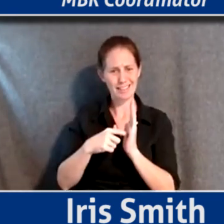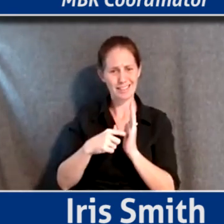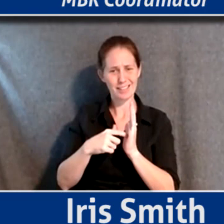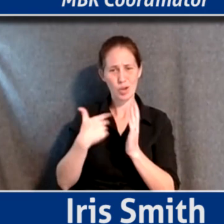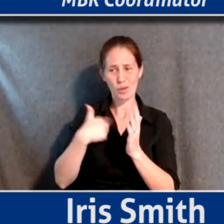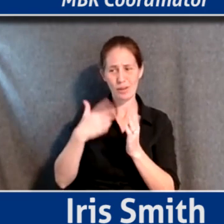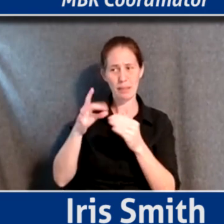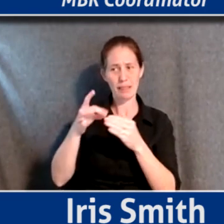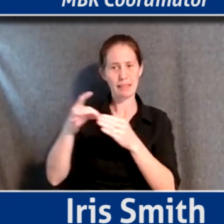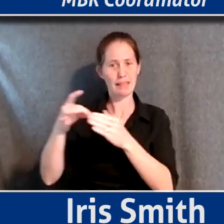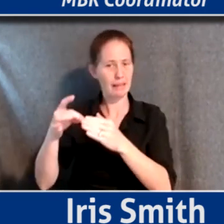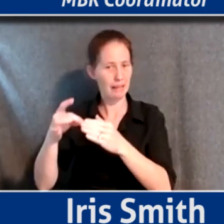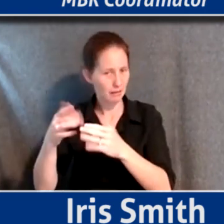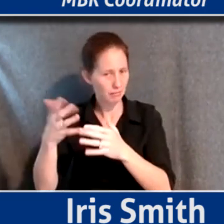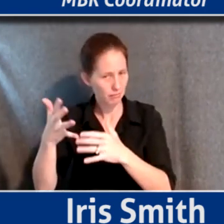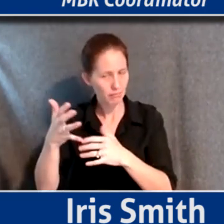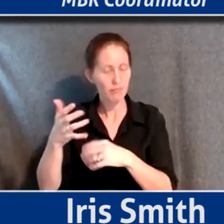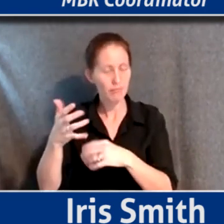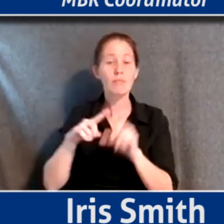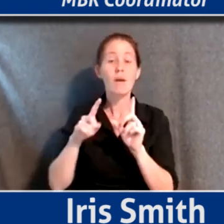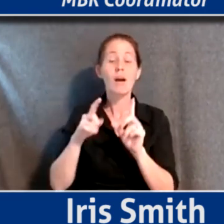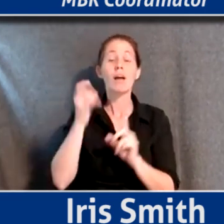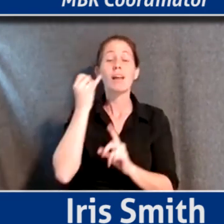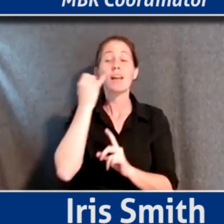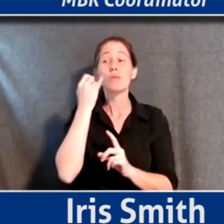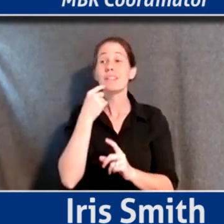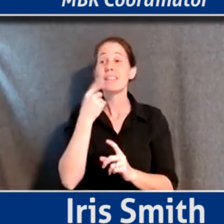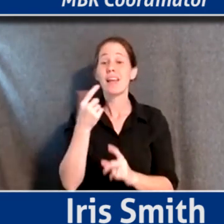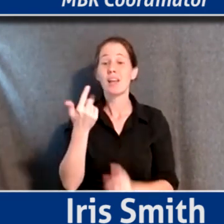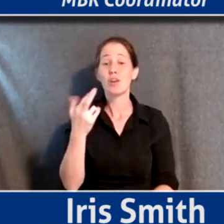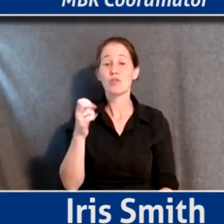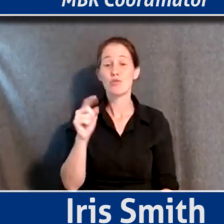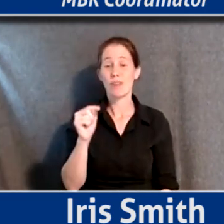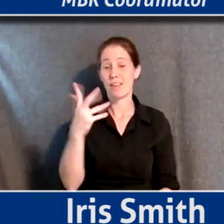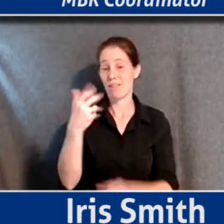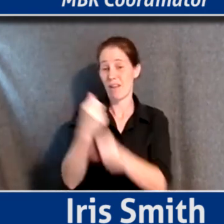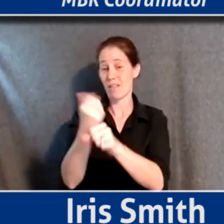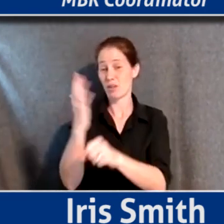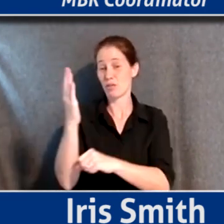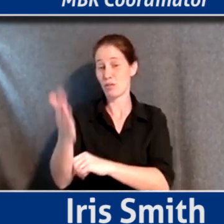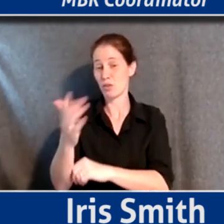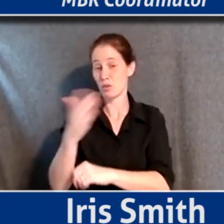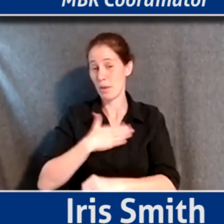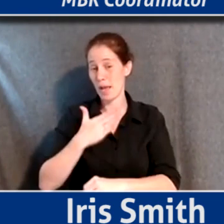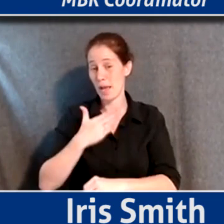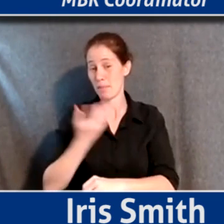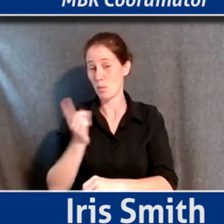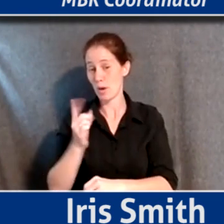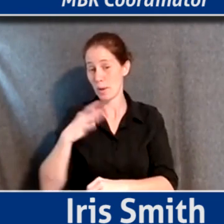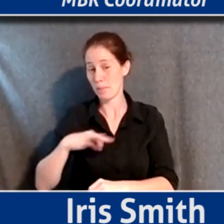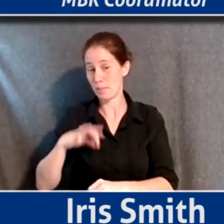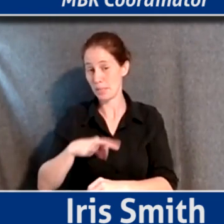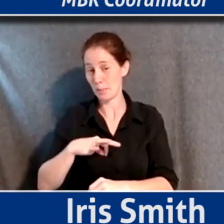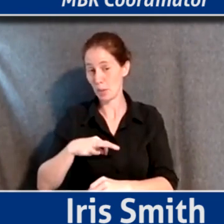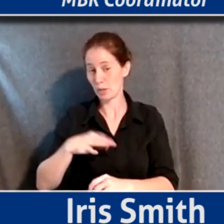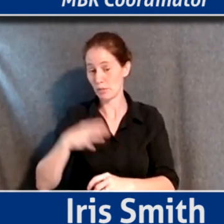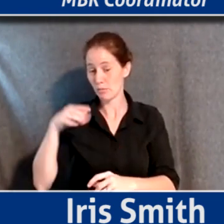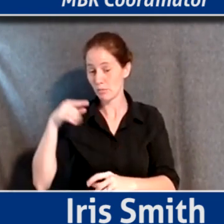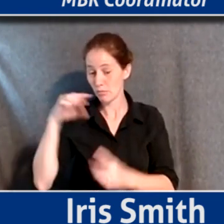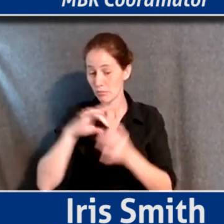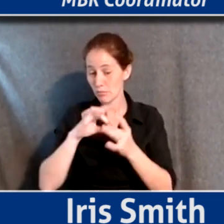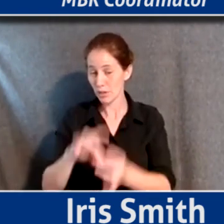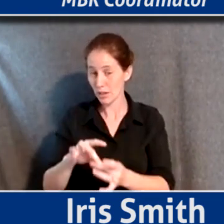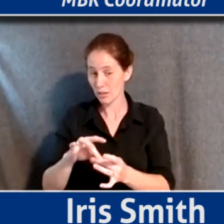forefront of this already. But if we were to say, you know, Grant Urban in five years would be very, very happy about where Pittsburgh is with things.